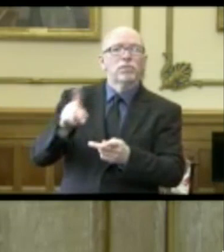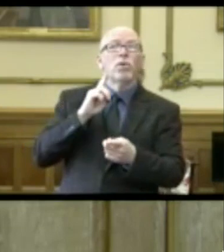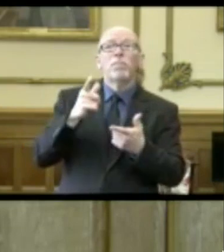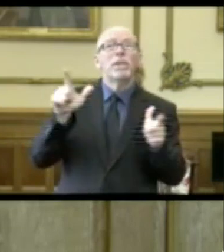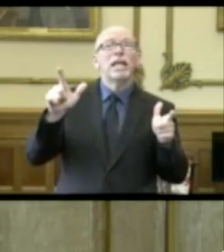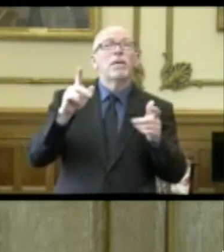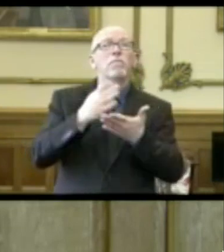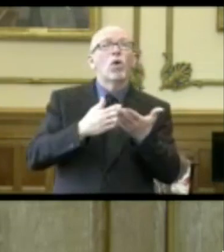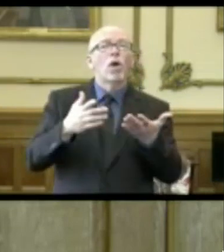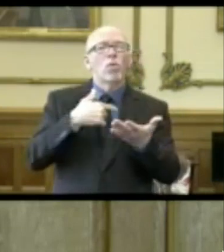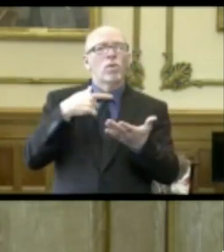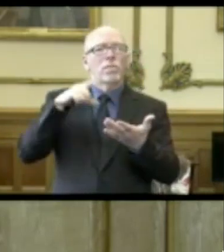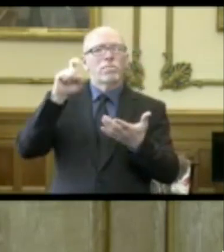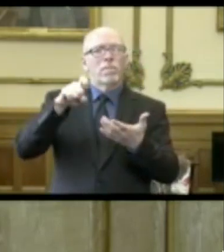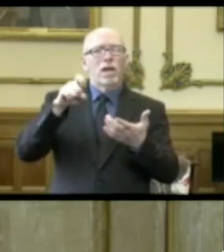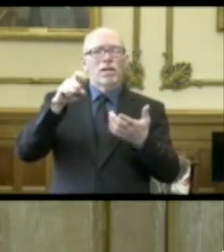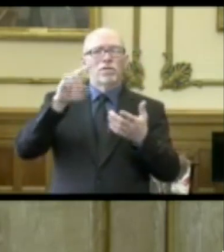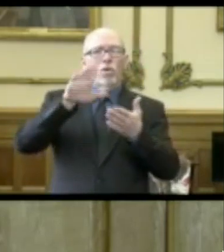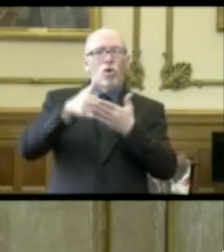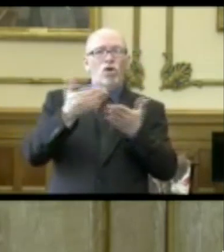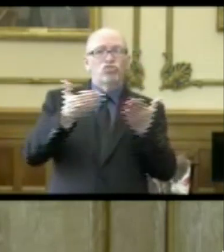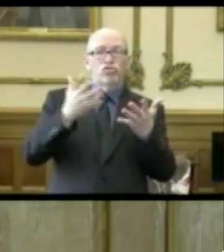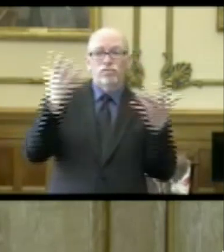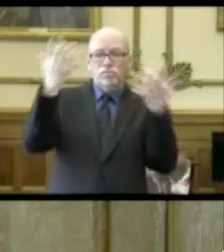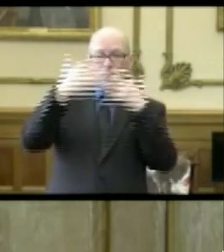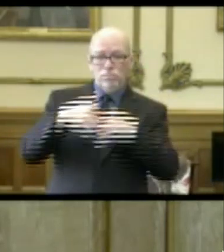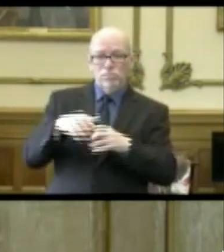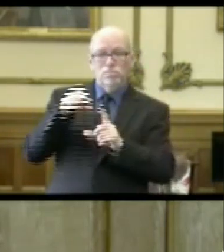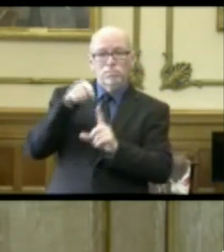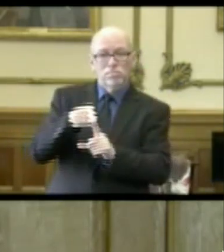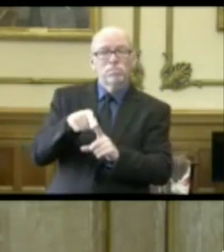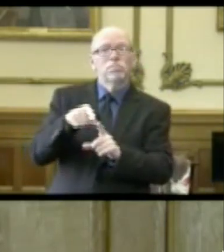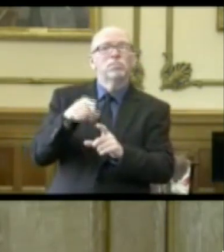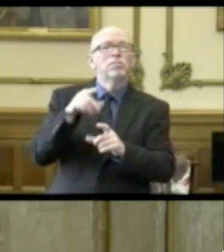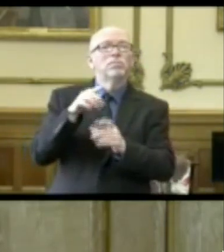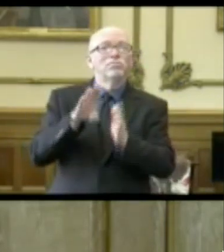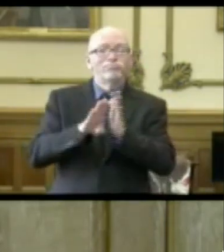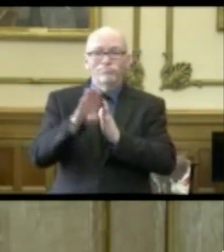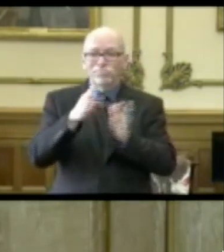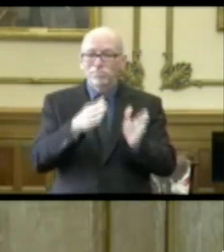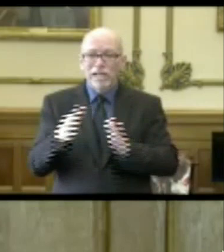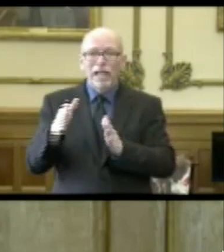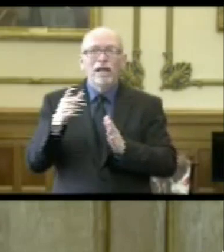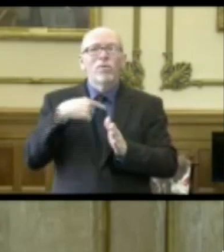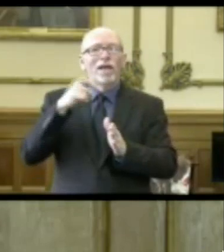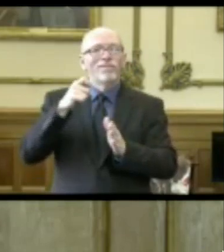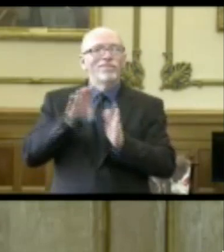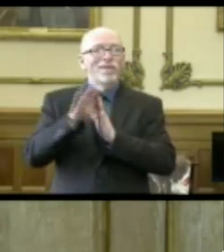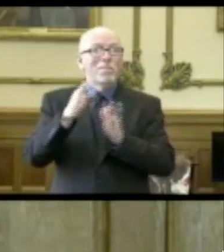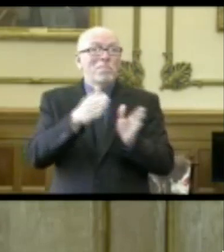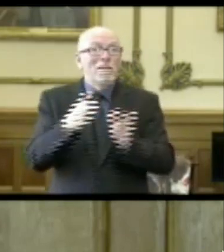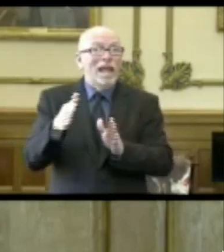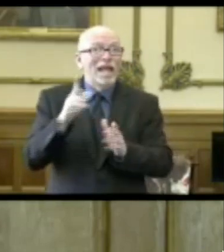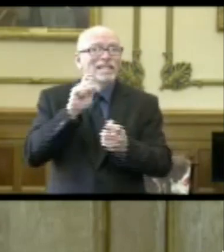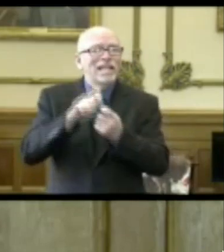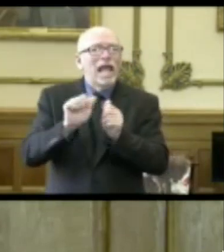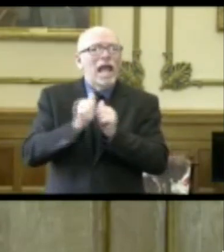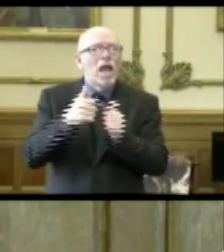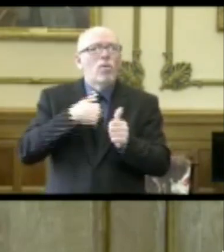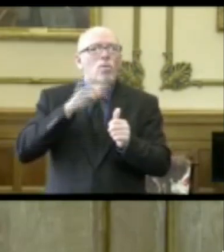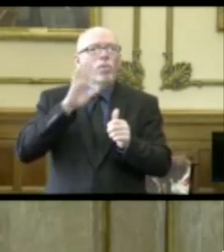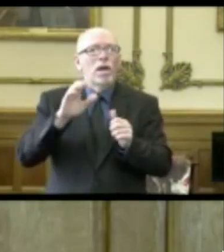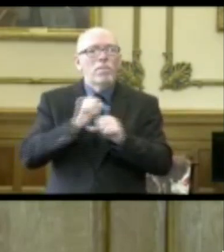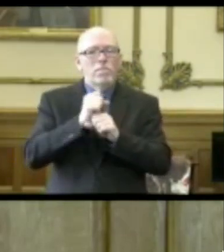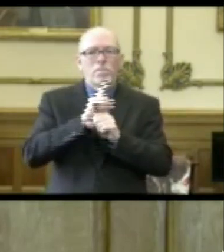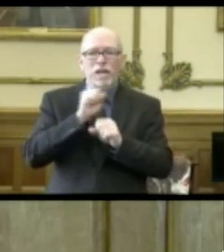bringing all of that, those services together, mapping that out, and then coming up with that plan of how we are going to make